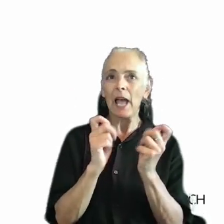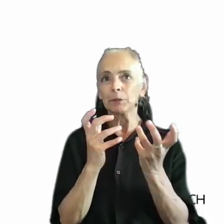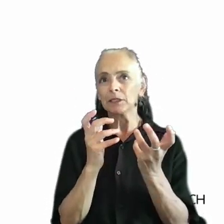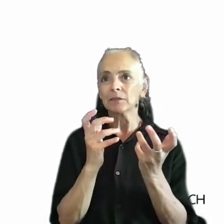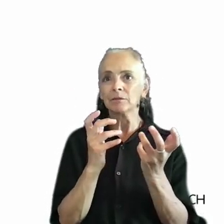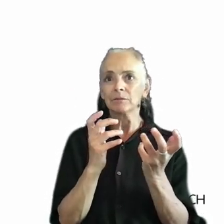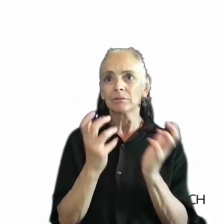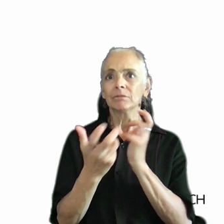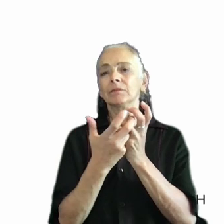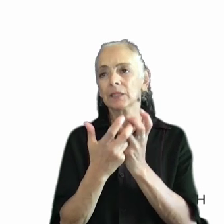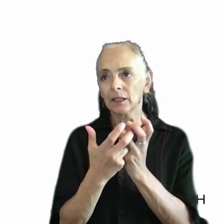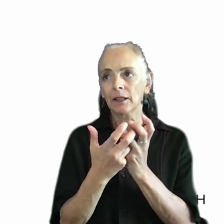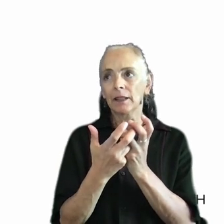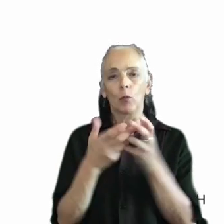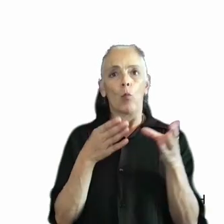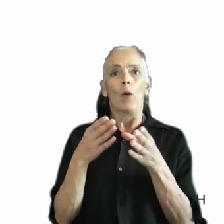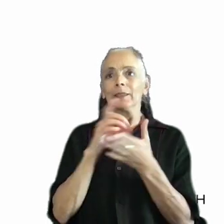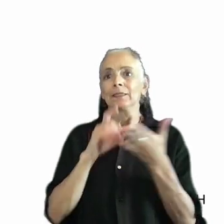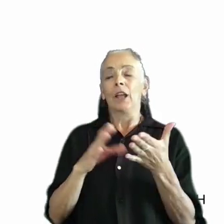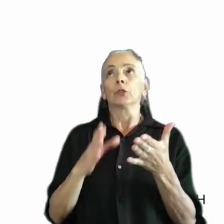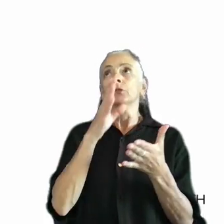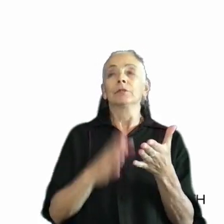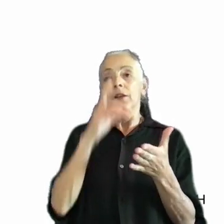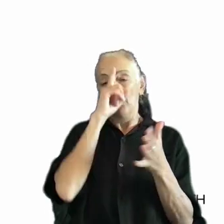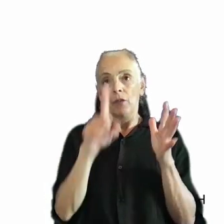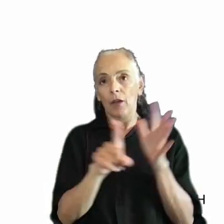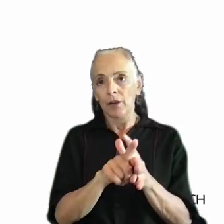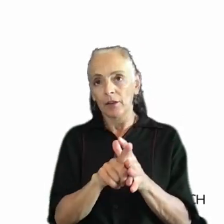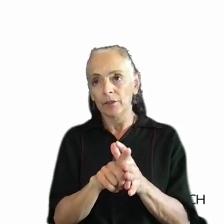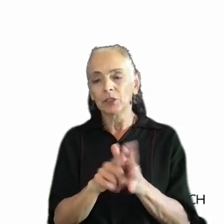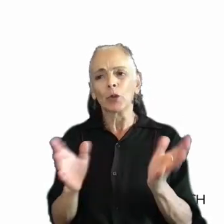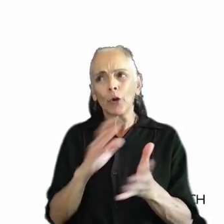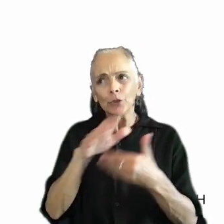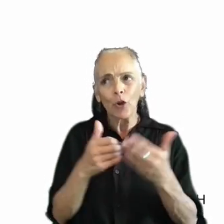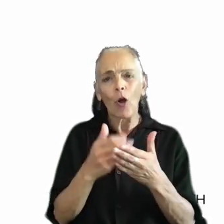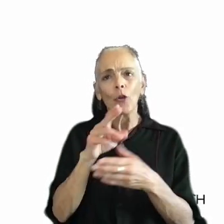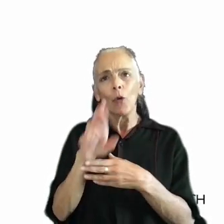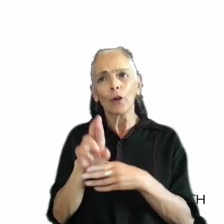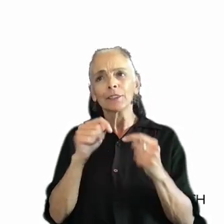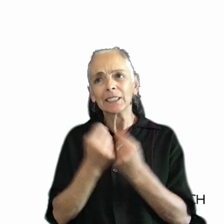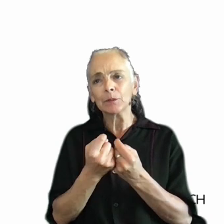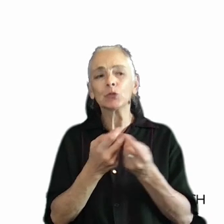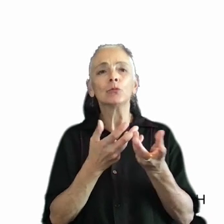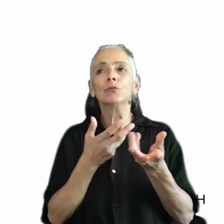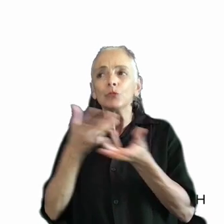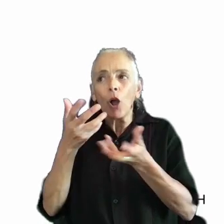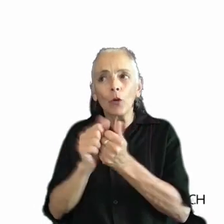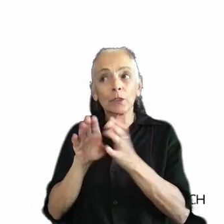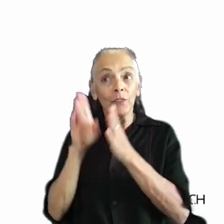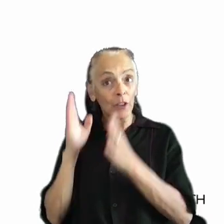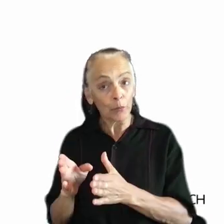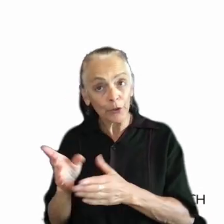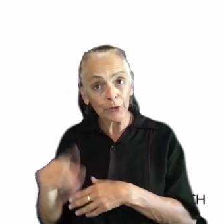designers never would have thought of. We encourage all games user research teams to start talking to the developers they work with about how